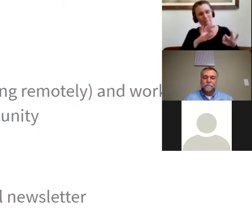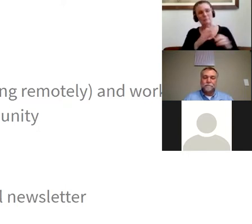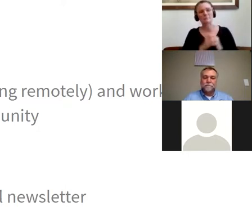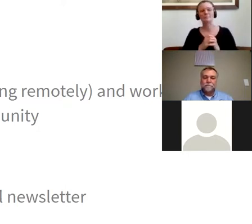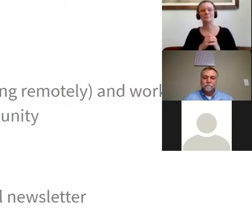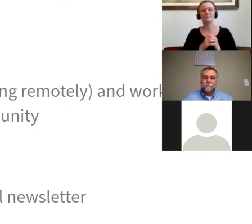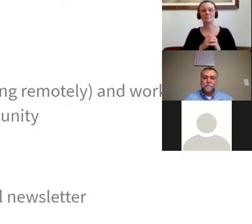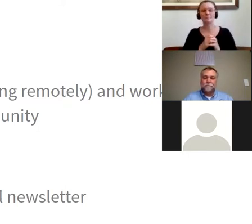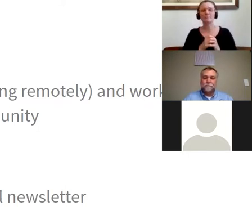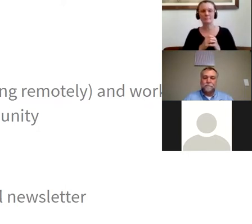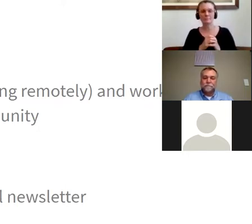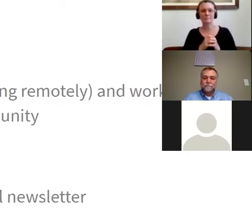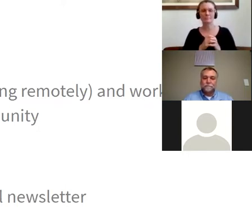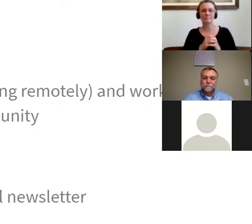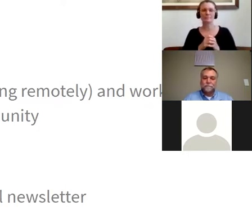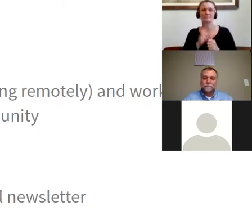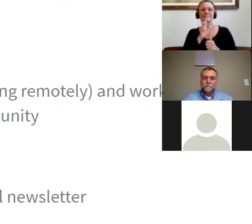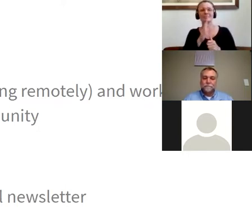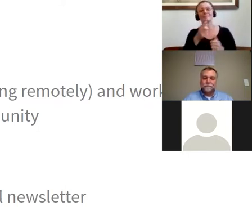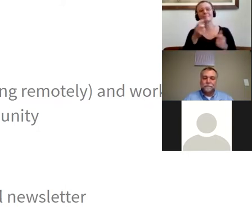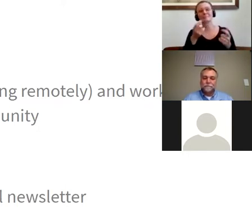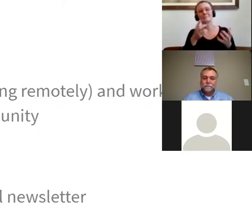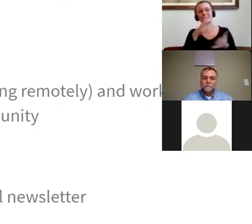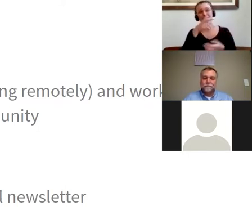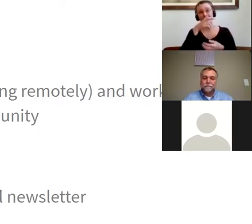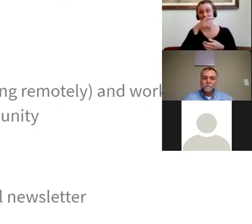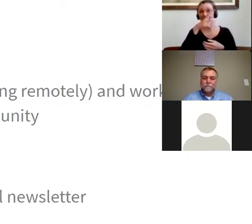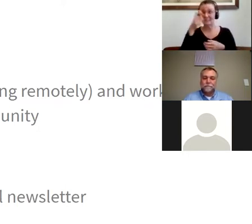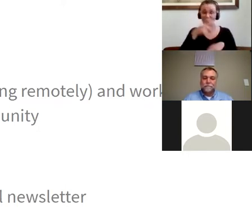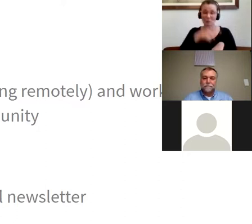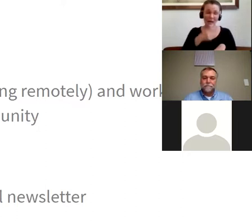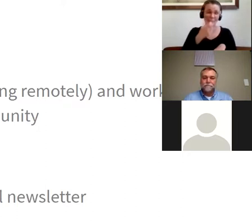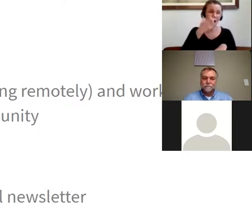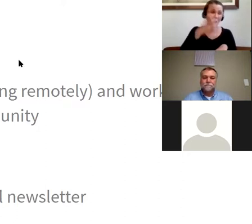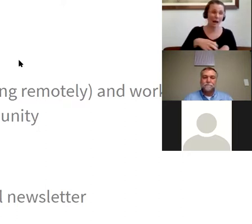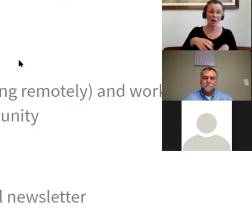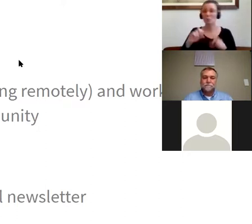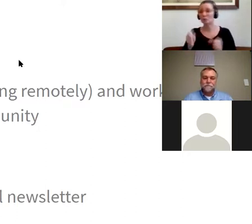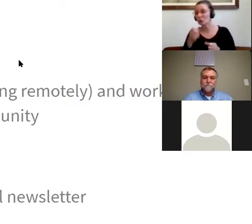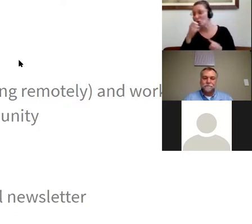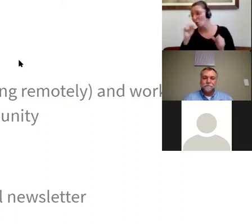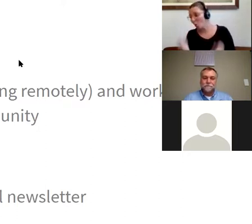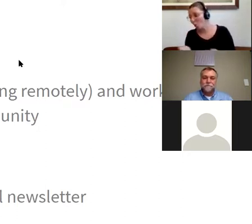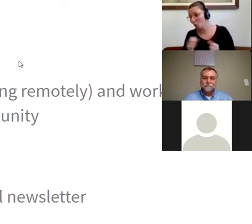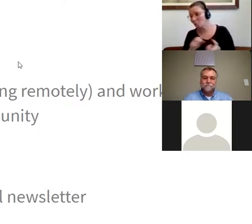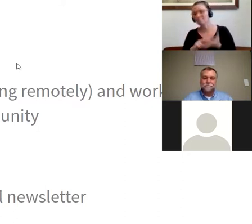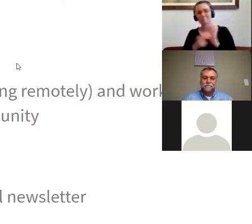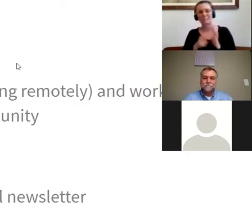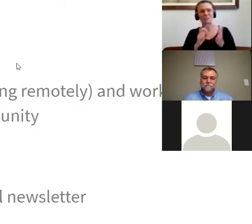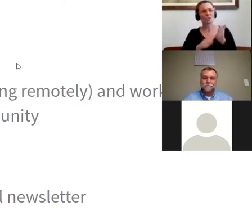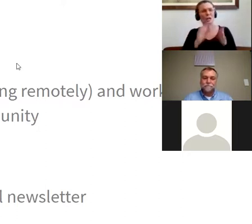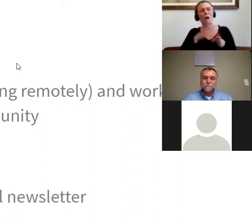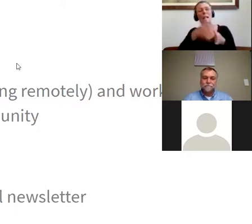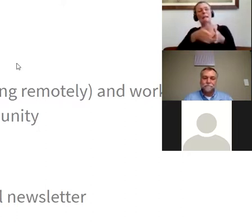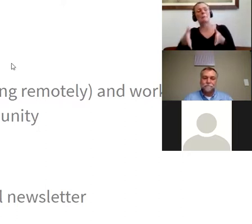cold, to check on your neighbors. Well, this is another time that I know the mayor has asked for us to check on our neighbors. And there's